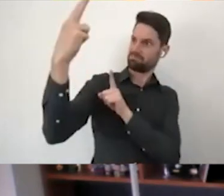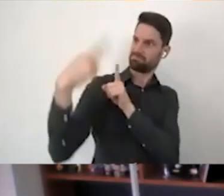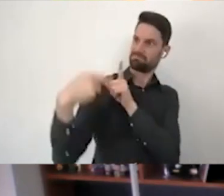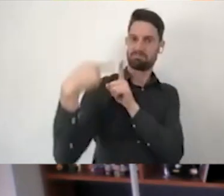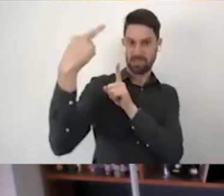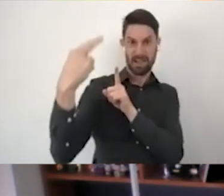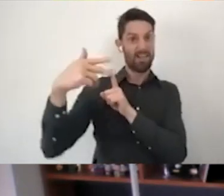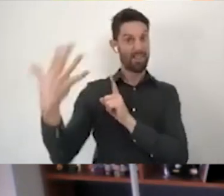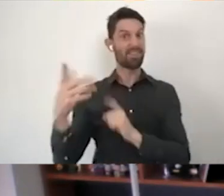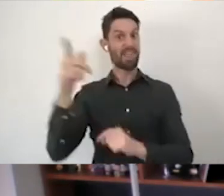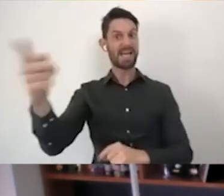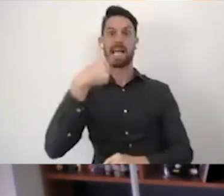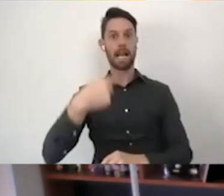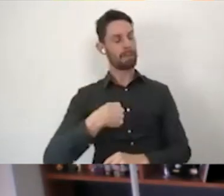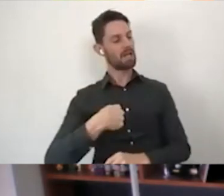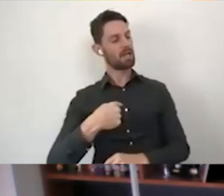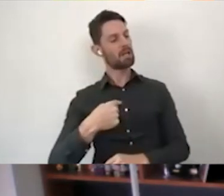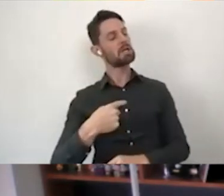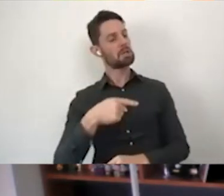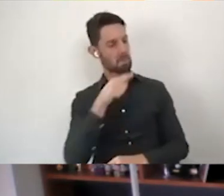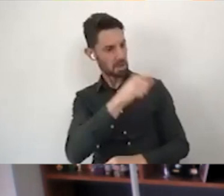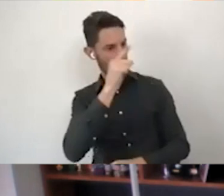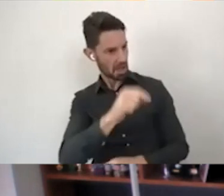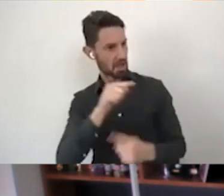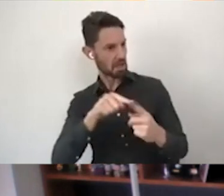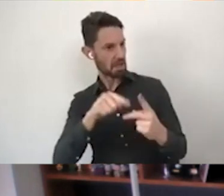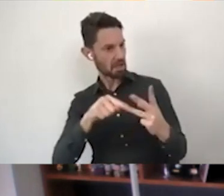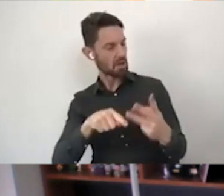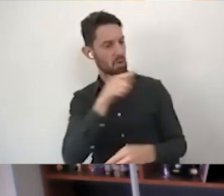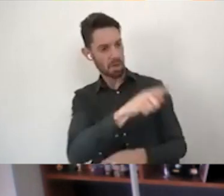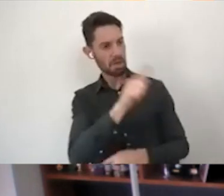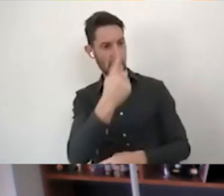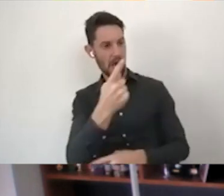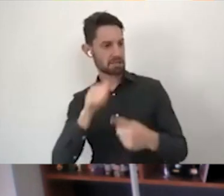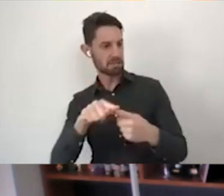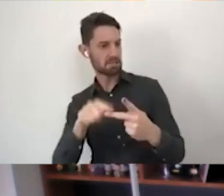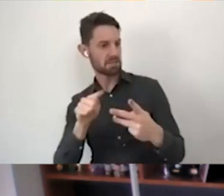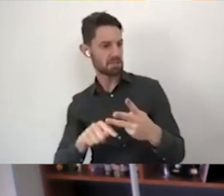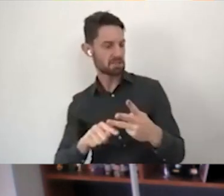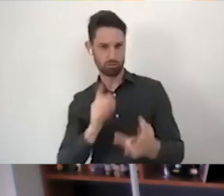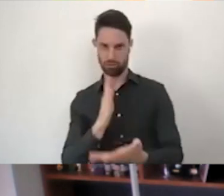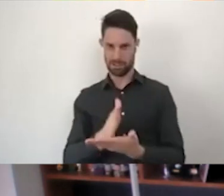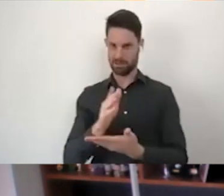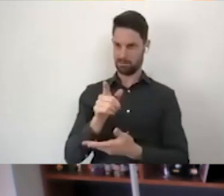we can do and what we can't do. And we all know that's not true. We all know that